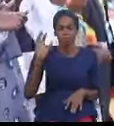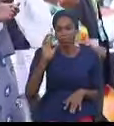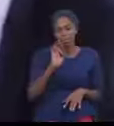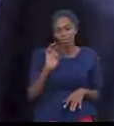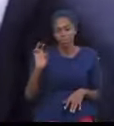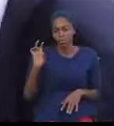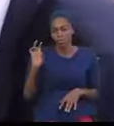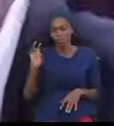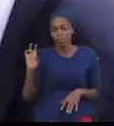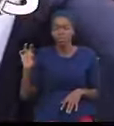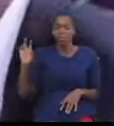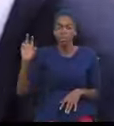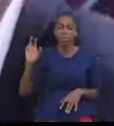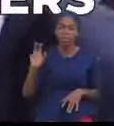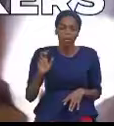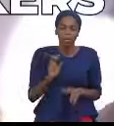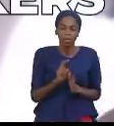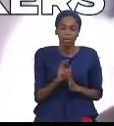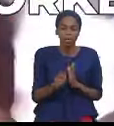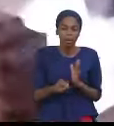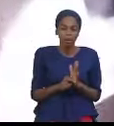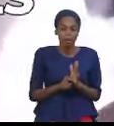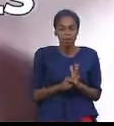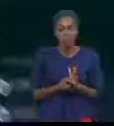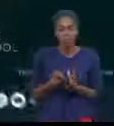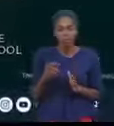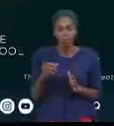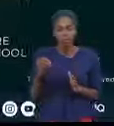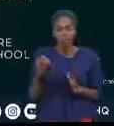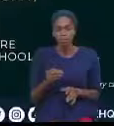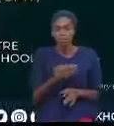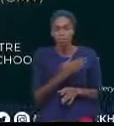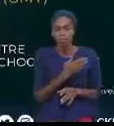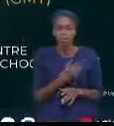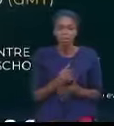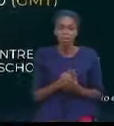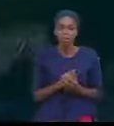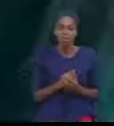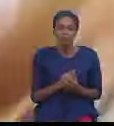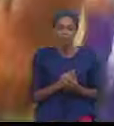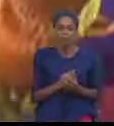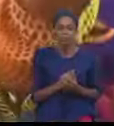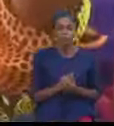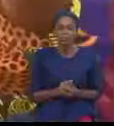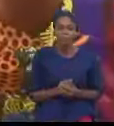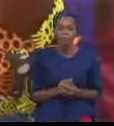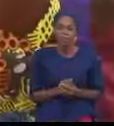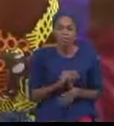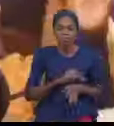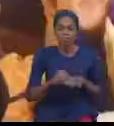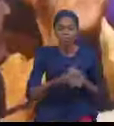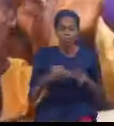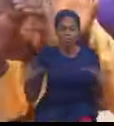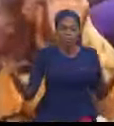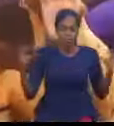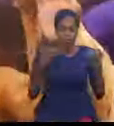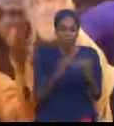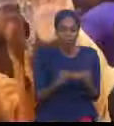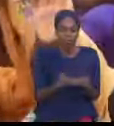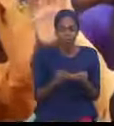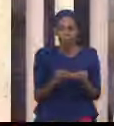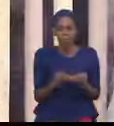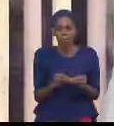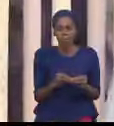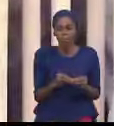time for ministers, church workers, and professionals to be parched for more fruitfulness. A clear path will be set for